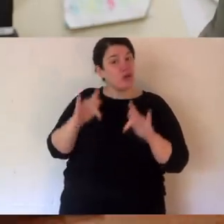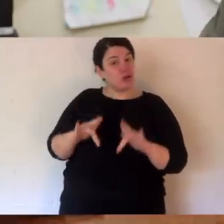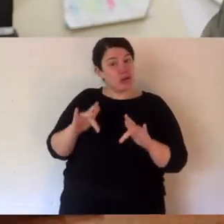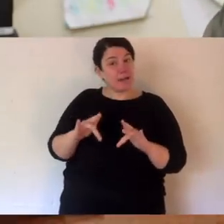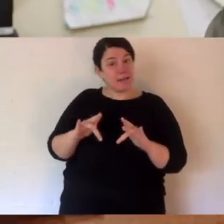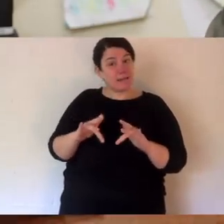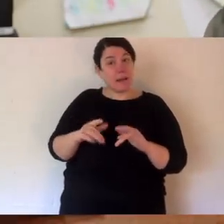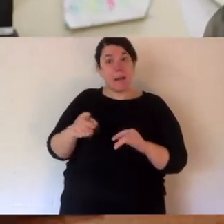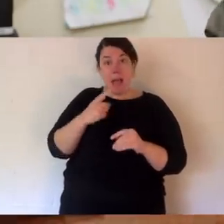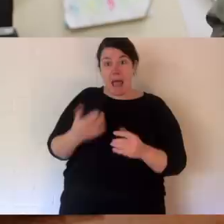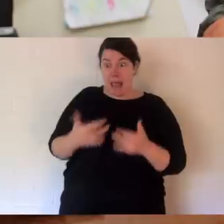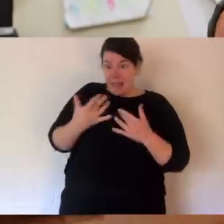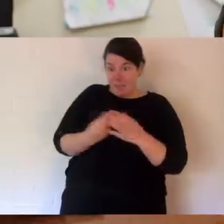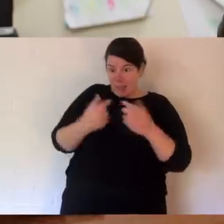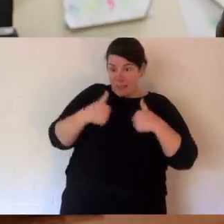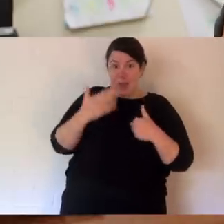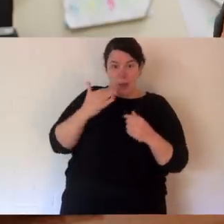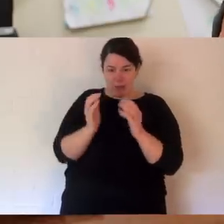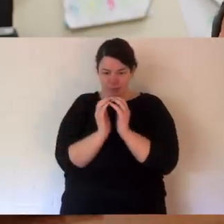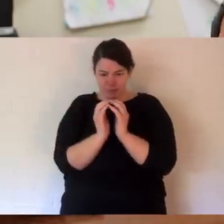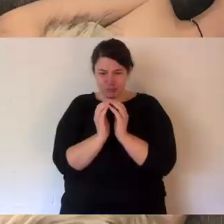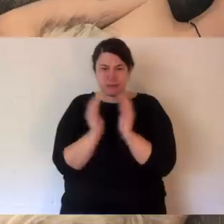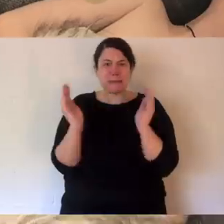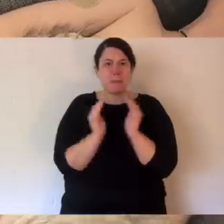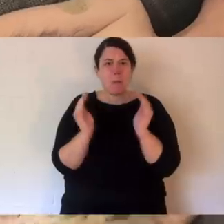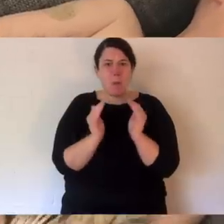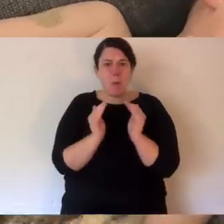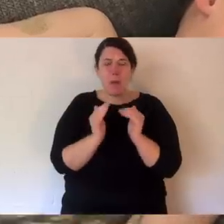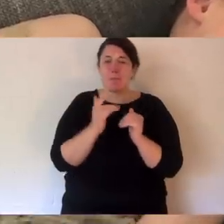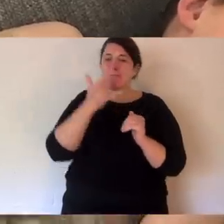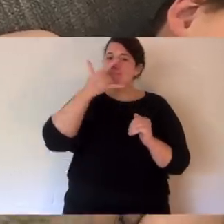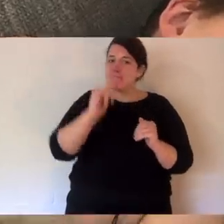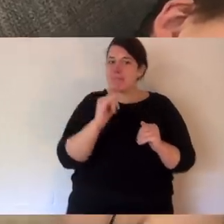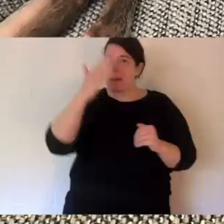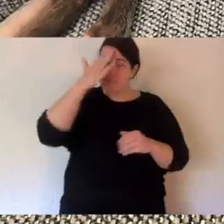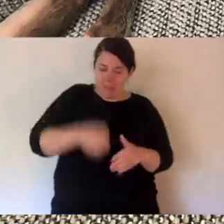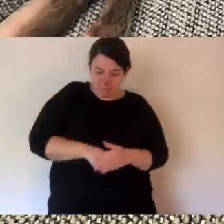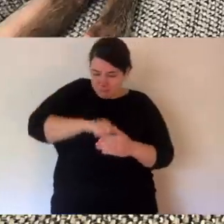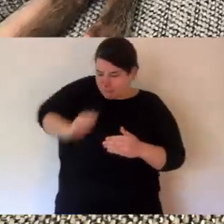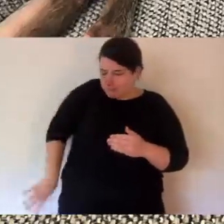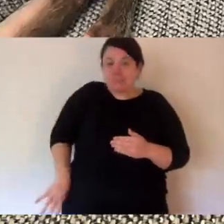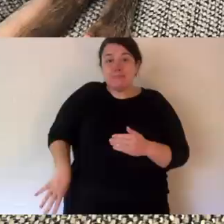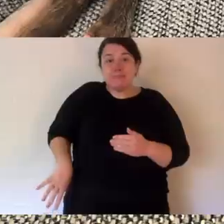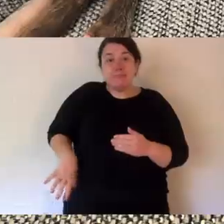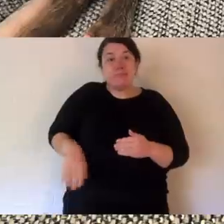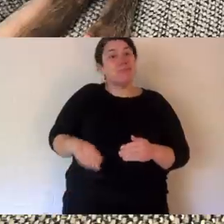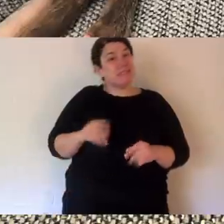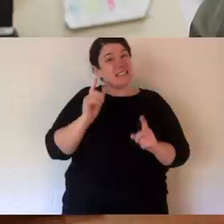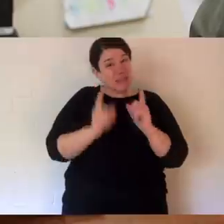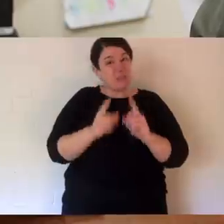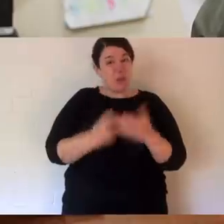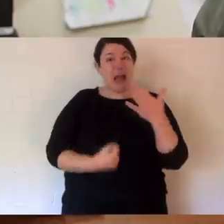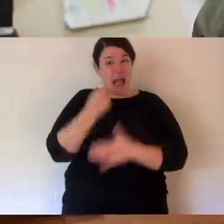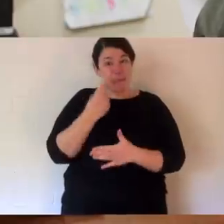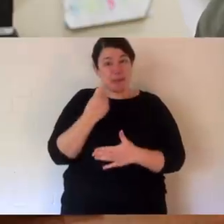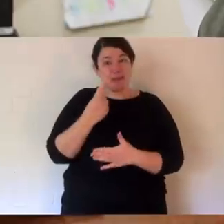She's lived with me since she was this big. She was actually thrown from the pouch by her mum, and it happens